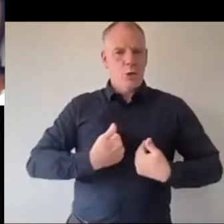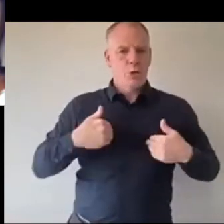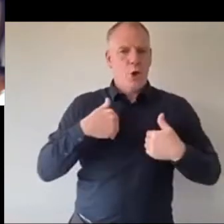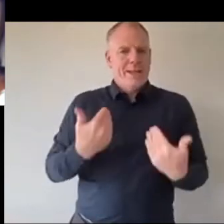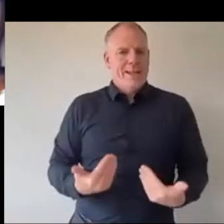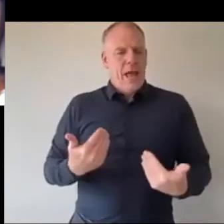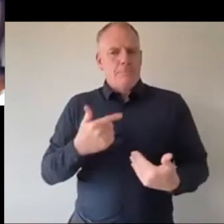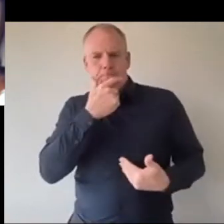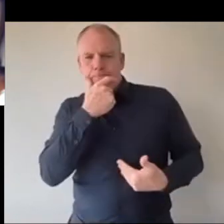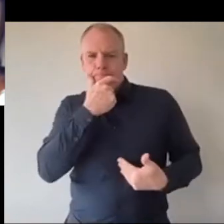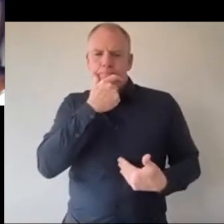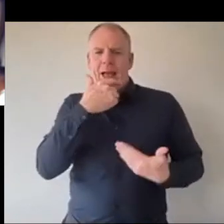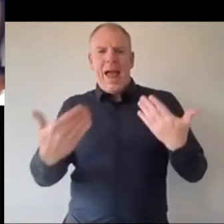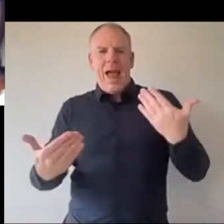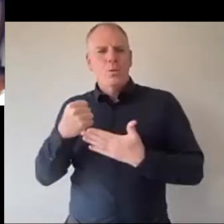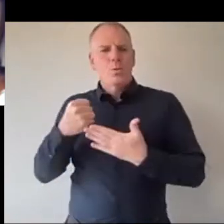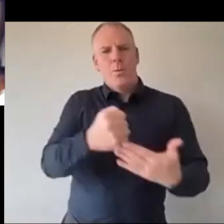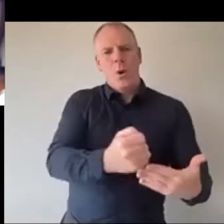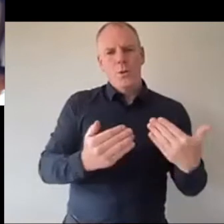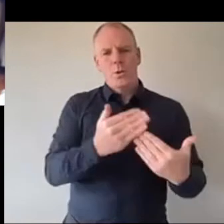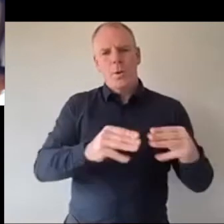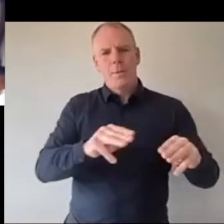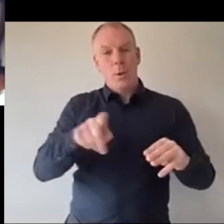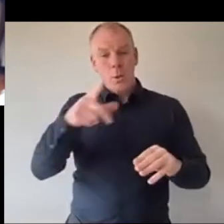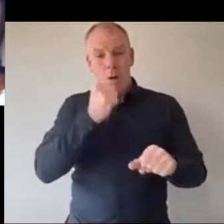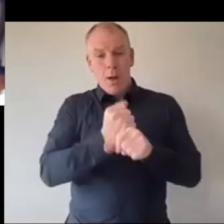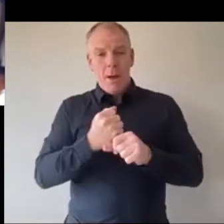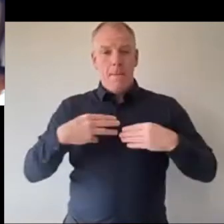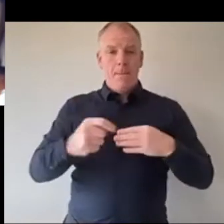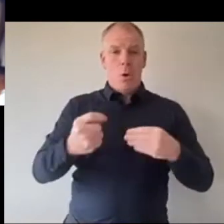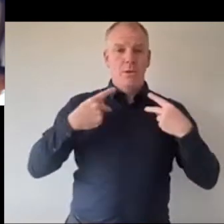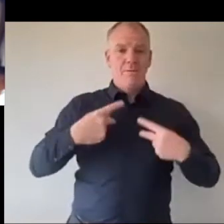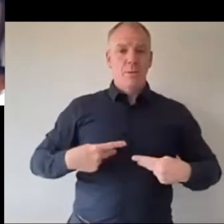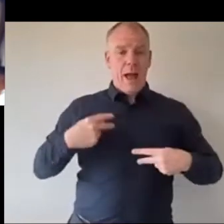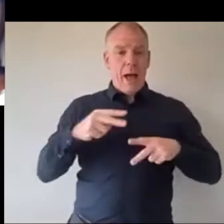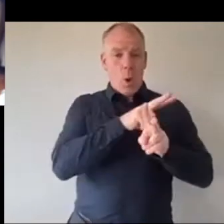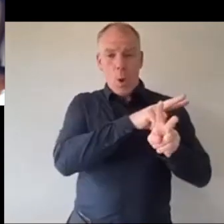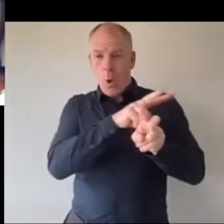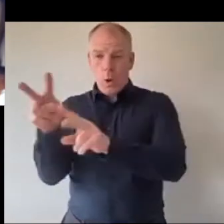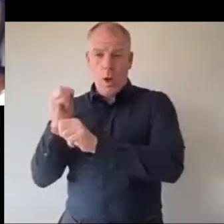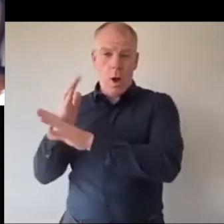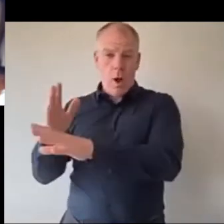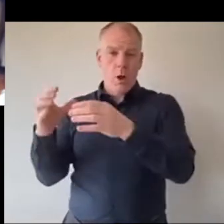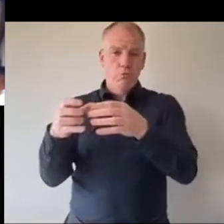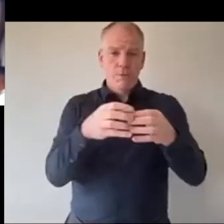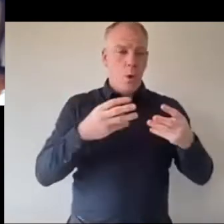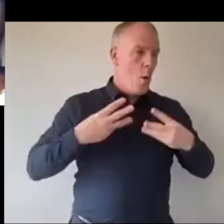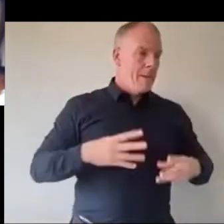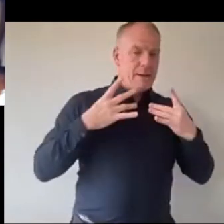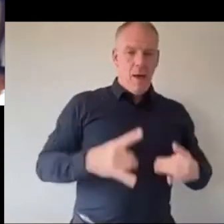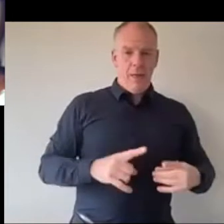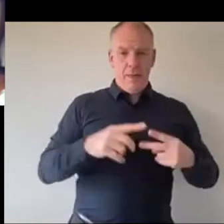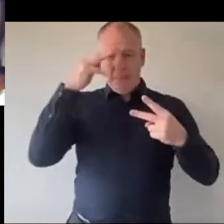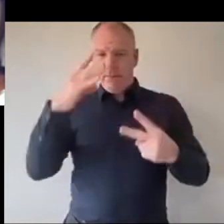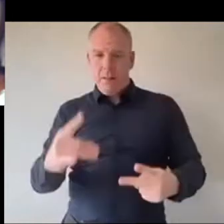we make sure we support them? because when you talk about the most vulnerable I look across all categories looking from women's health to our mental